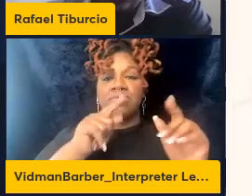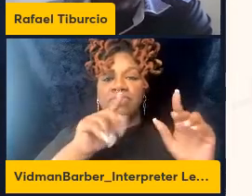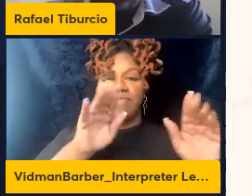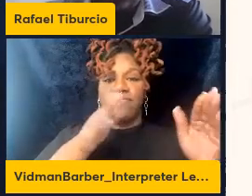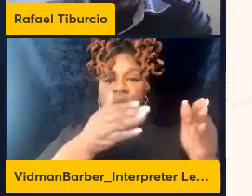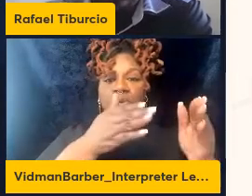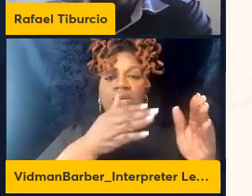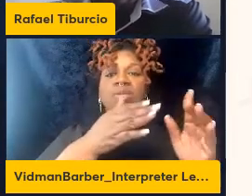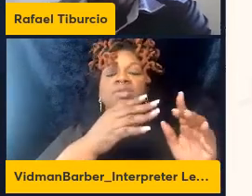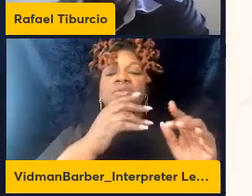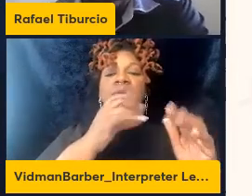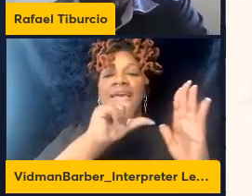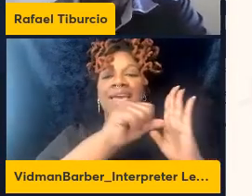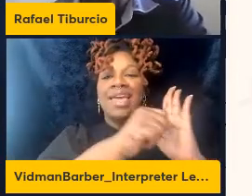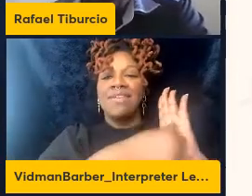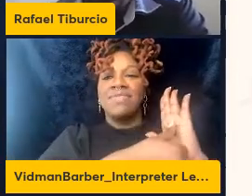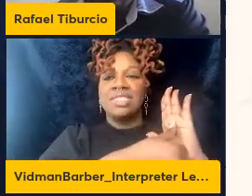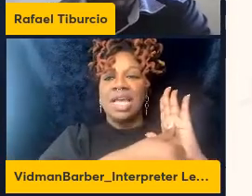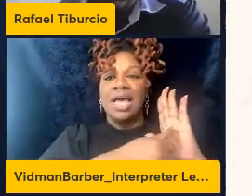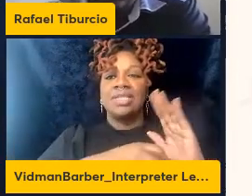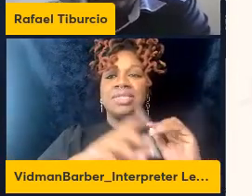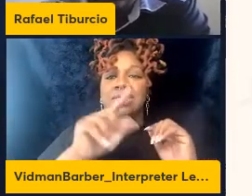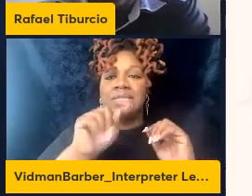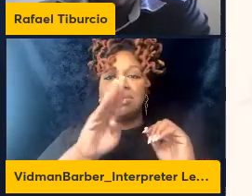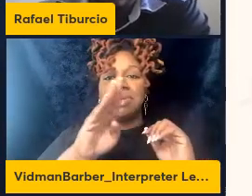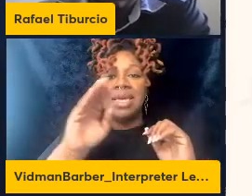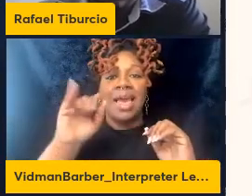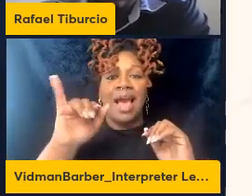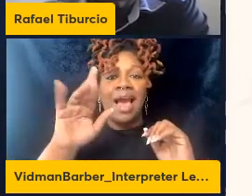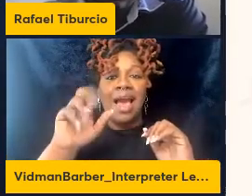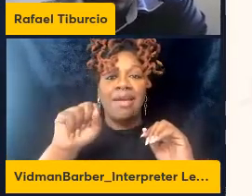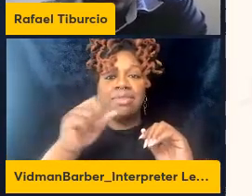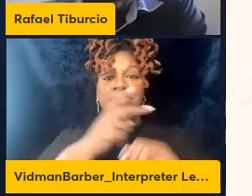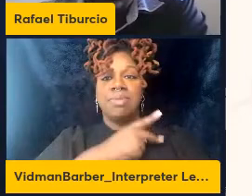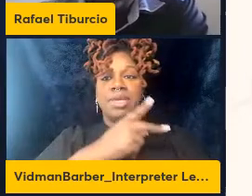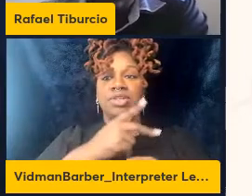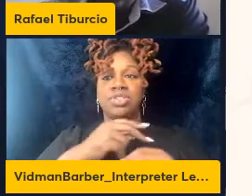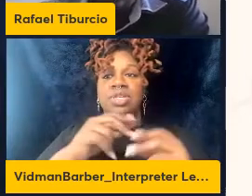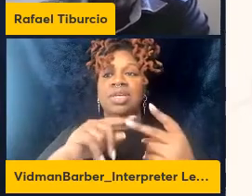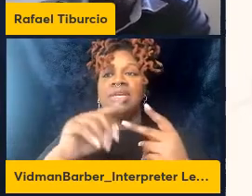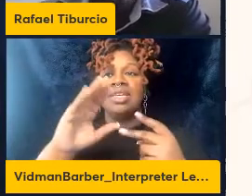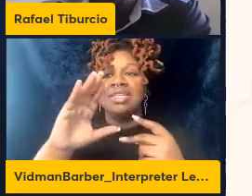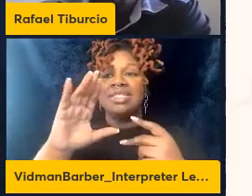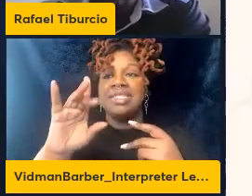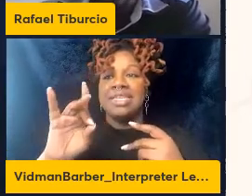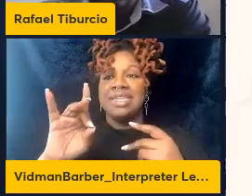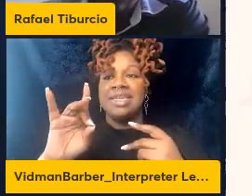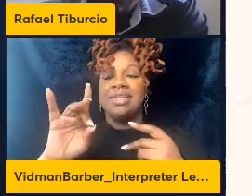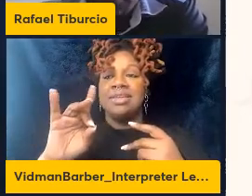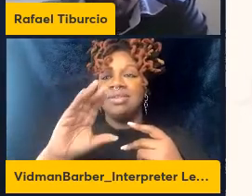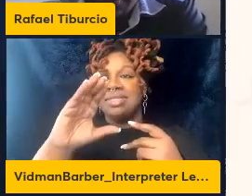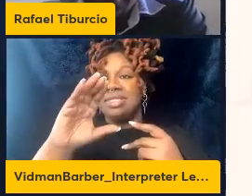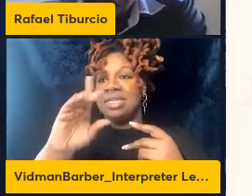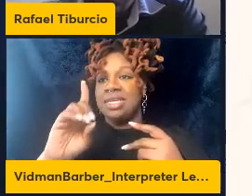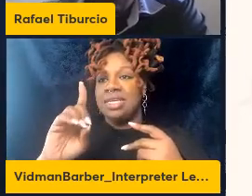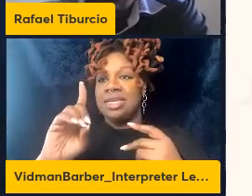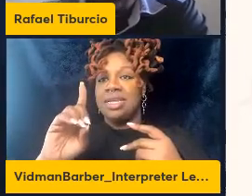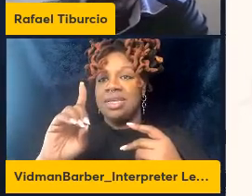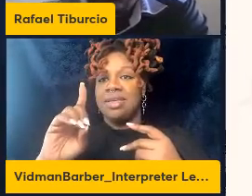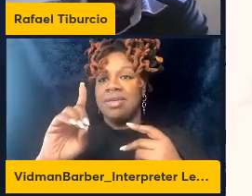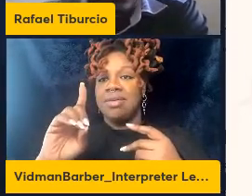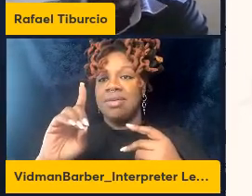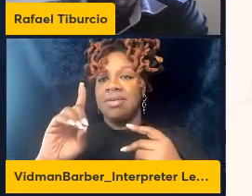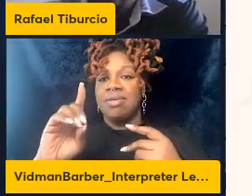in the TB patients CD naivety cells they displayed negative correlations